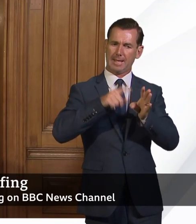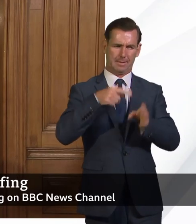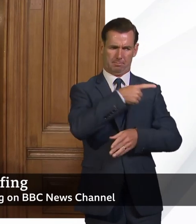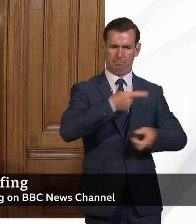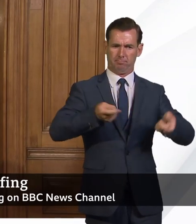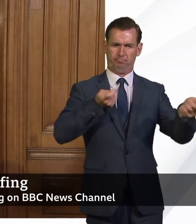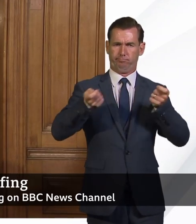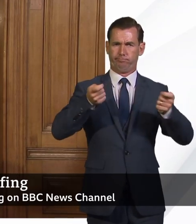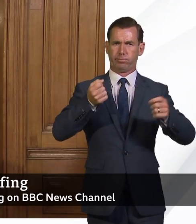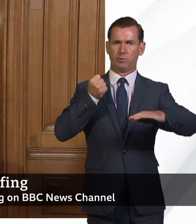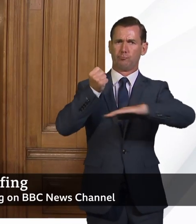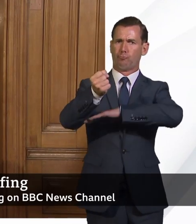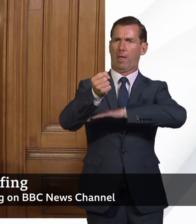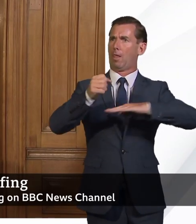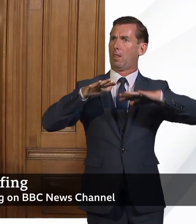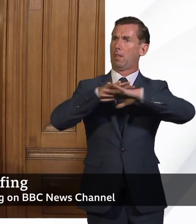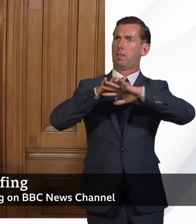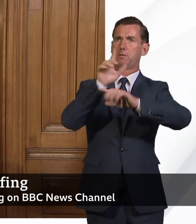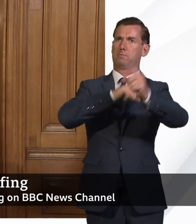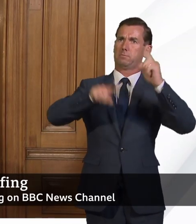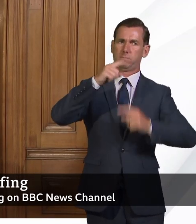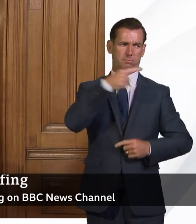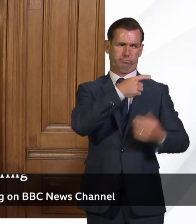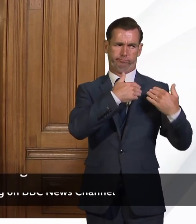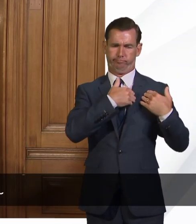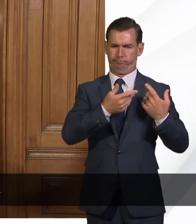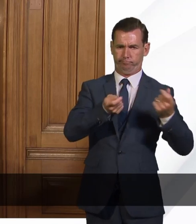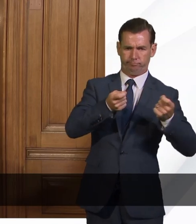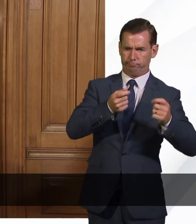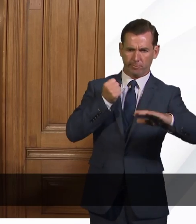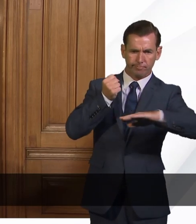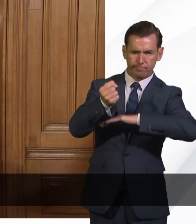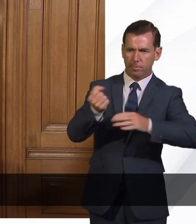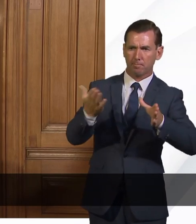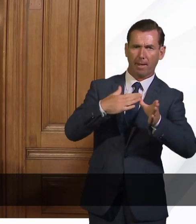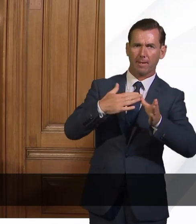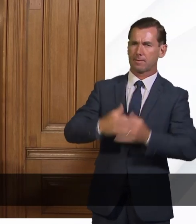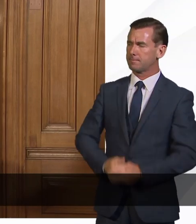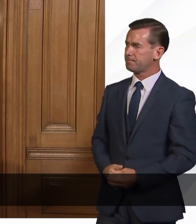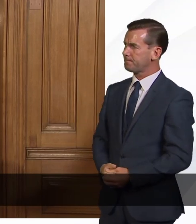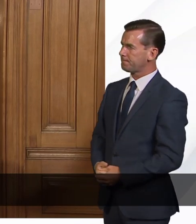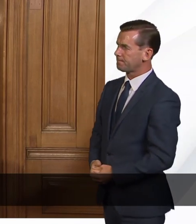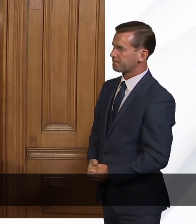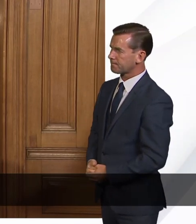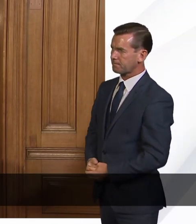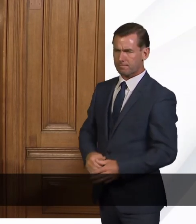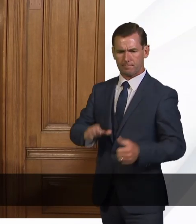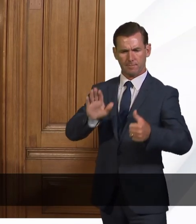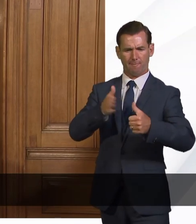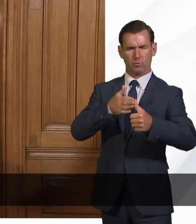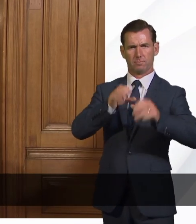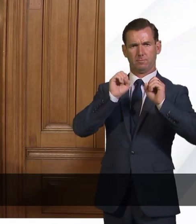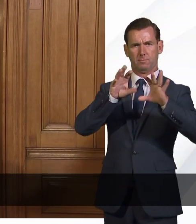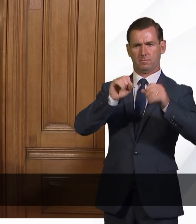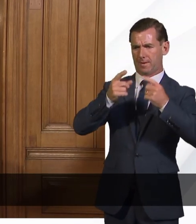transport system. Let me begin by updating you on the latest information from the Government's COBRA file.